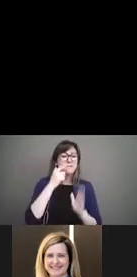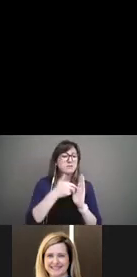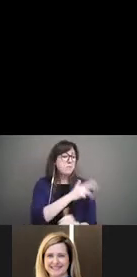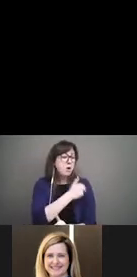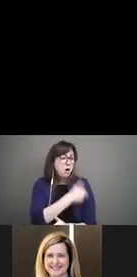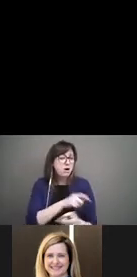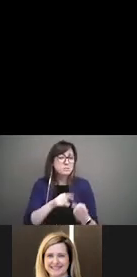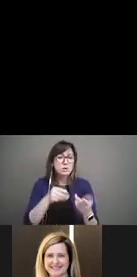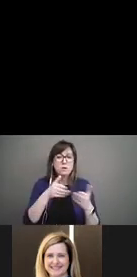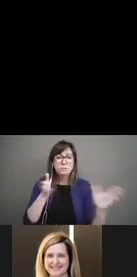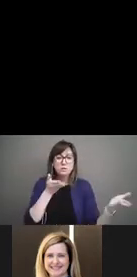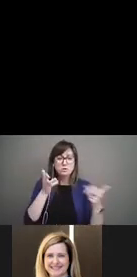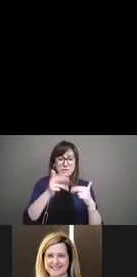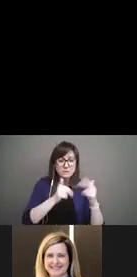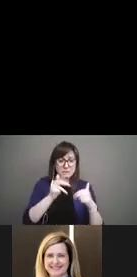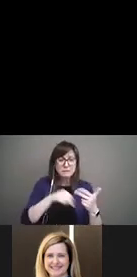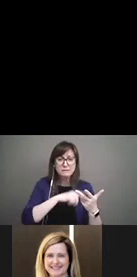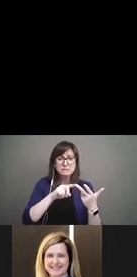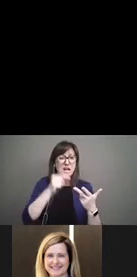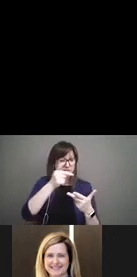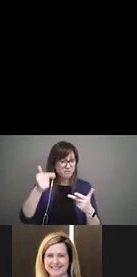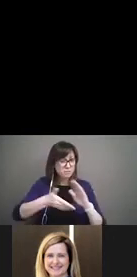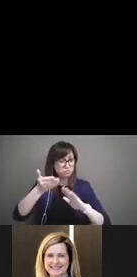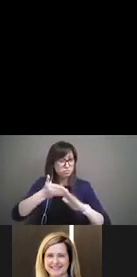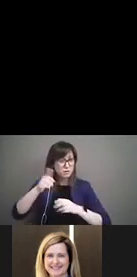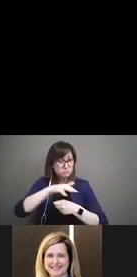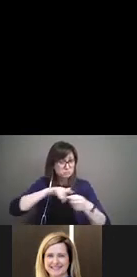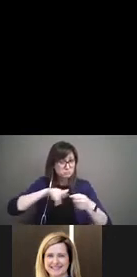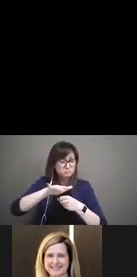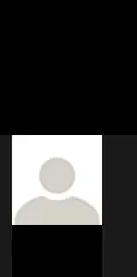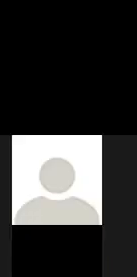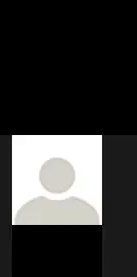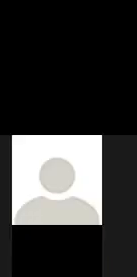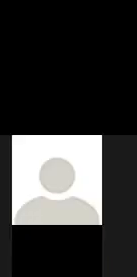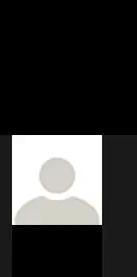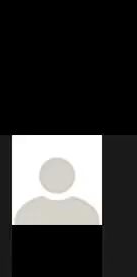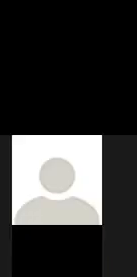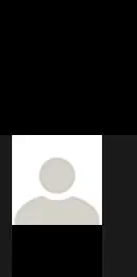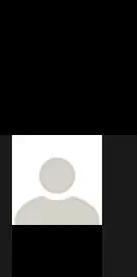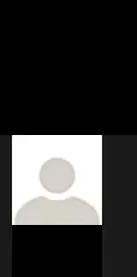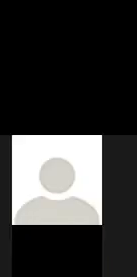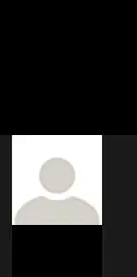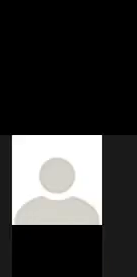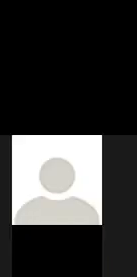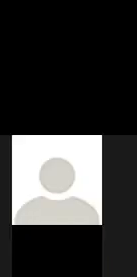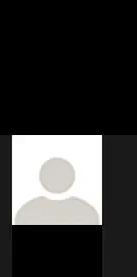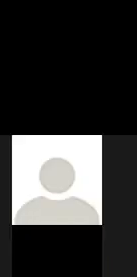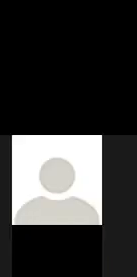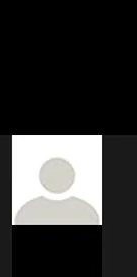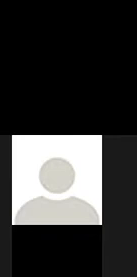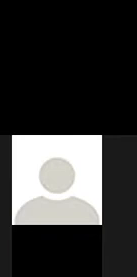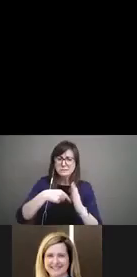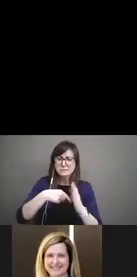public service buildings, and spaces the government runs, there can be difficulty in fully accessing the services by disabled or autistic people.